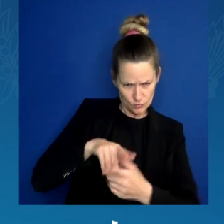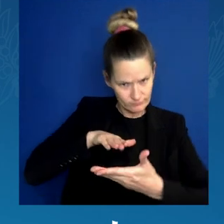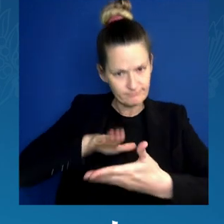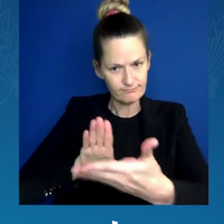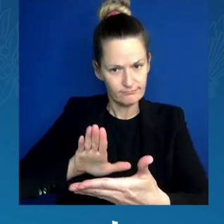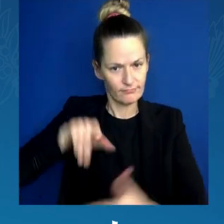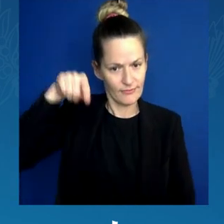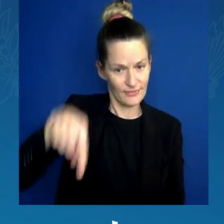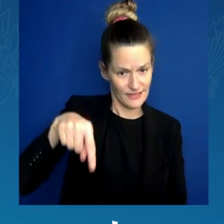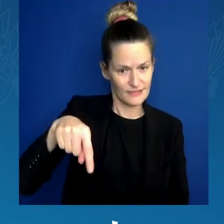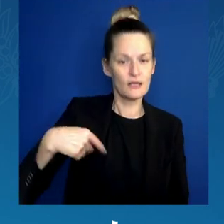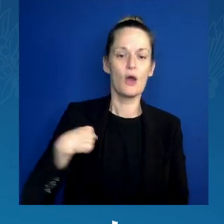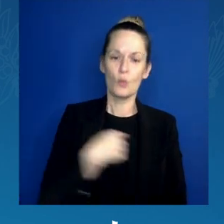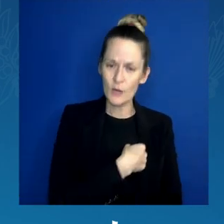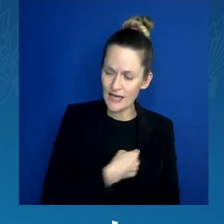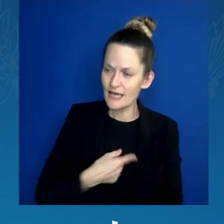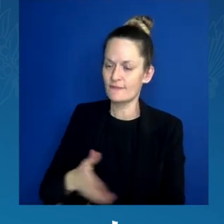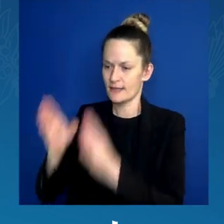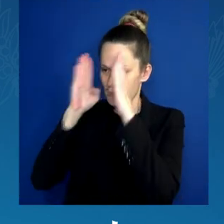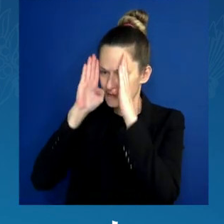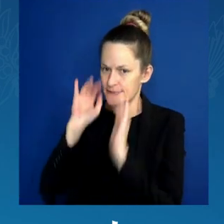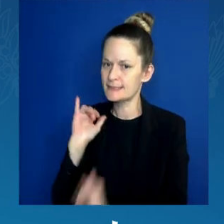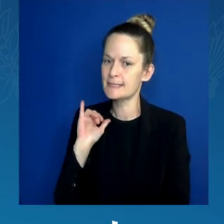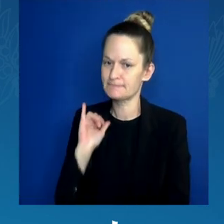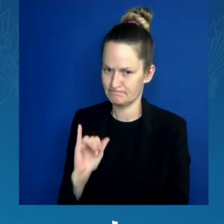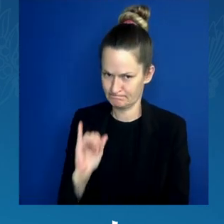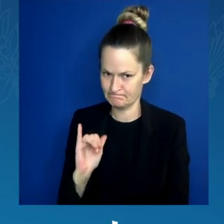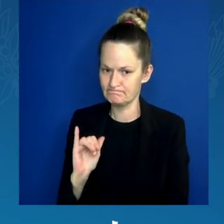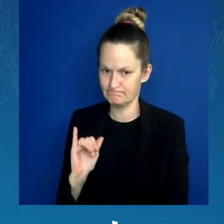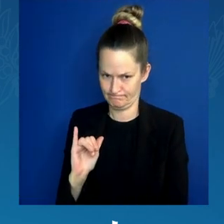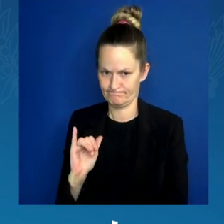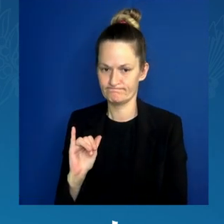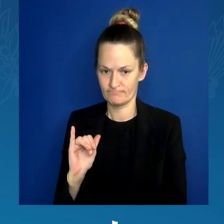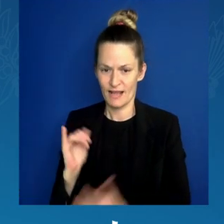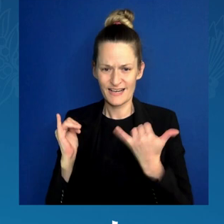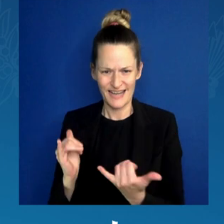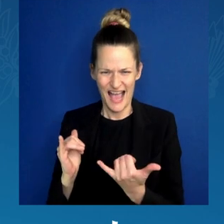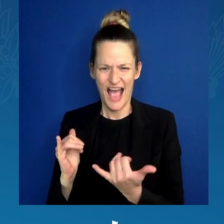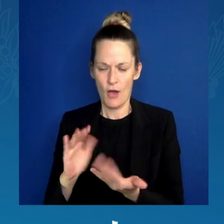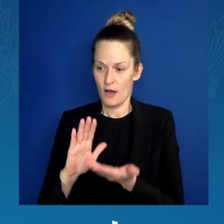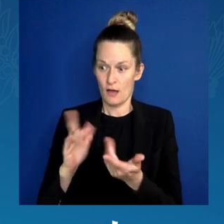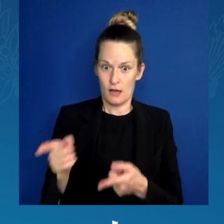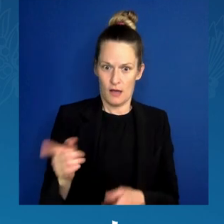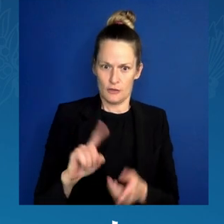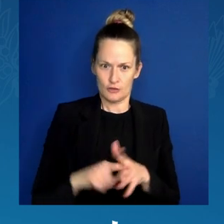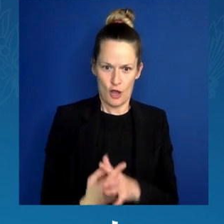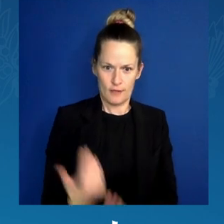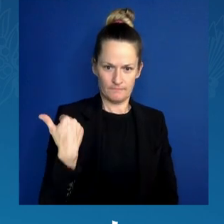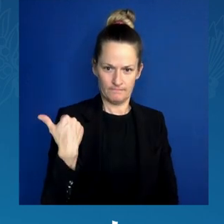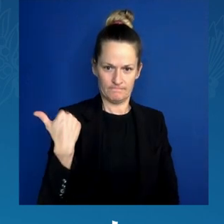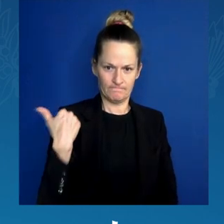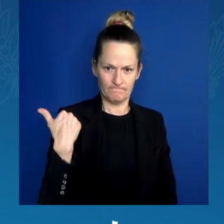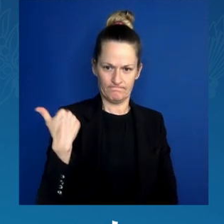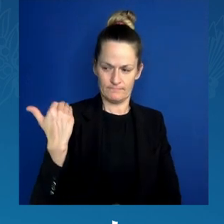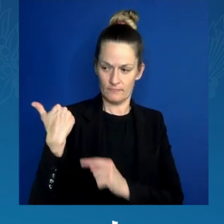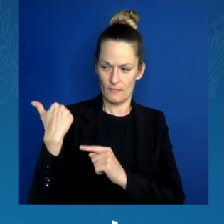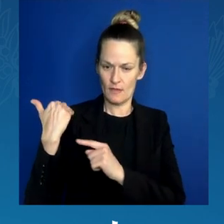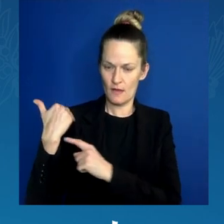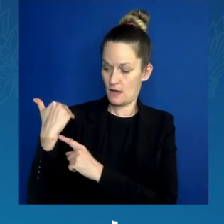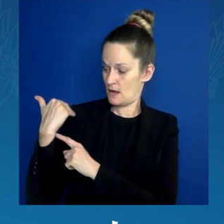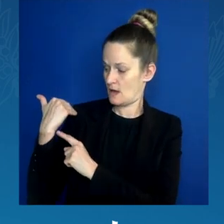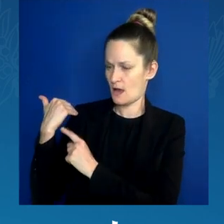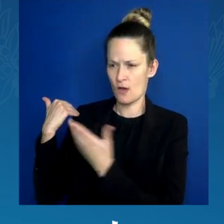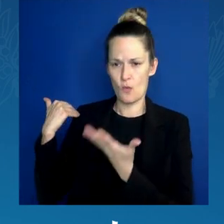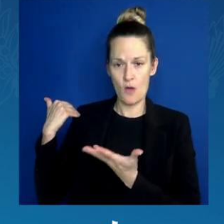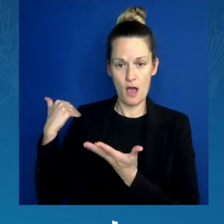part of the conscience for this planet on what we need to do with a sense